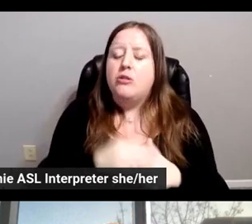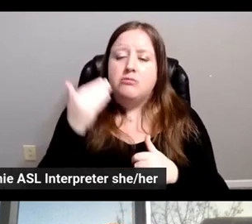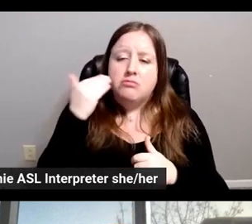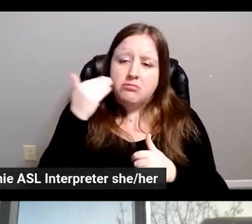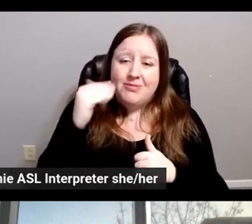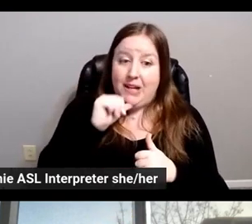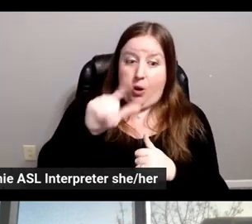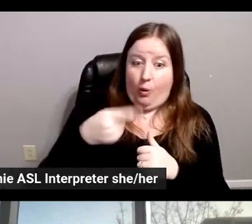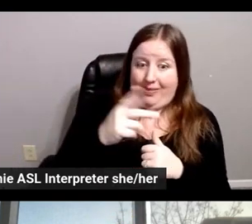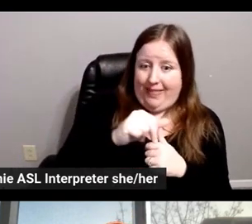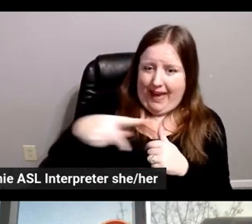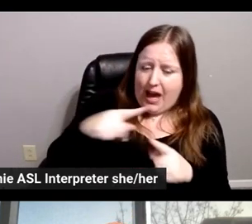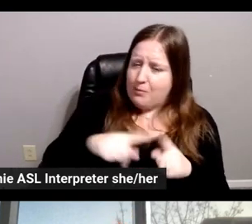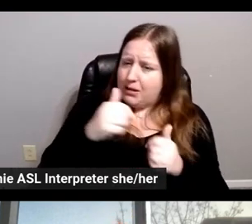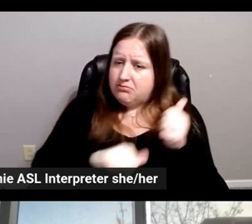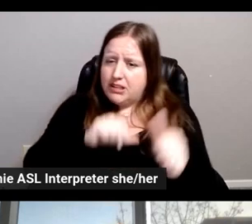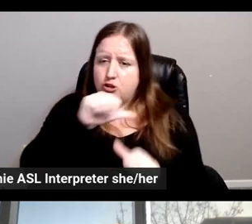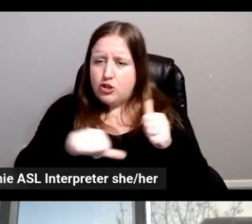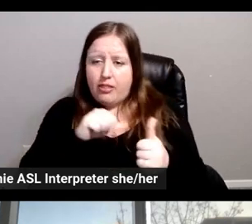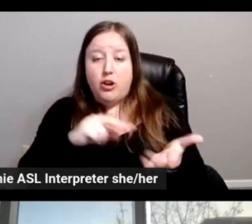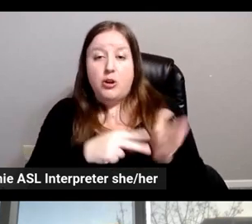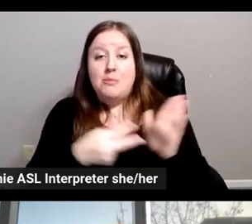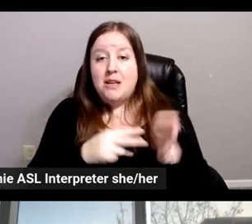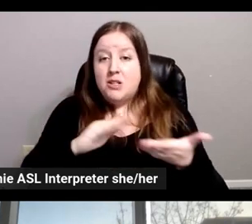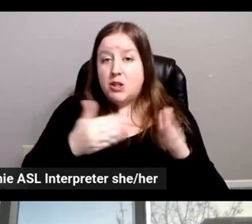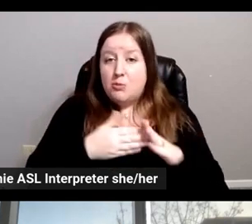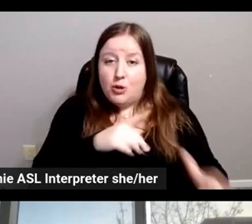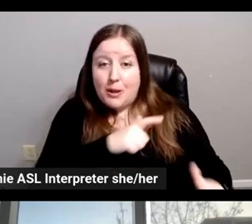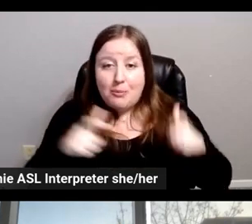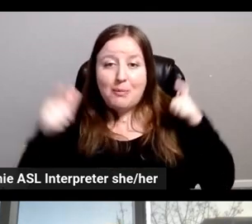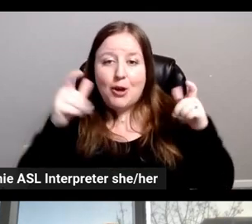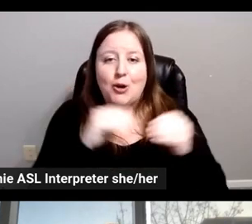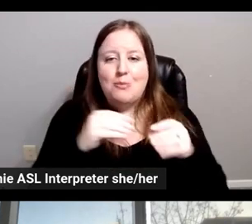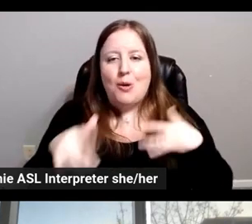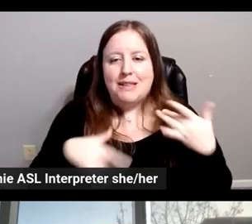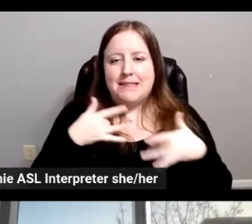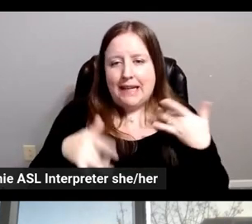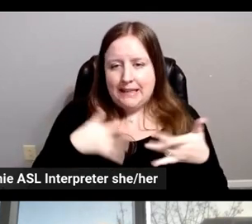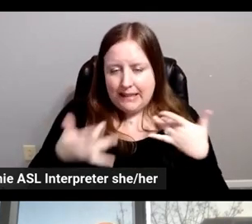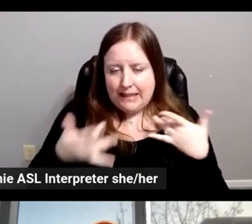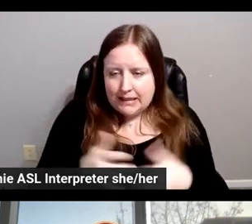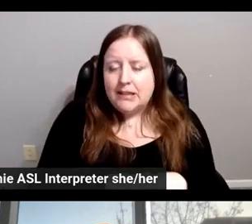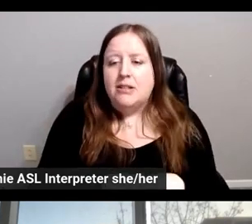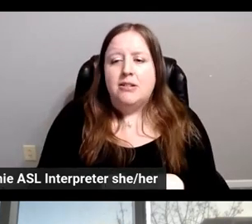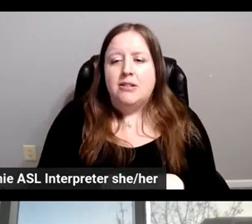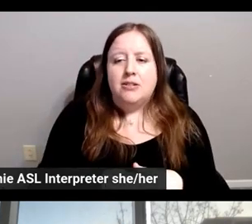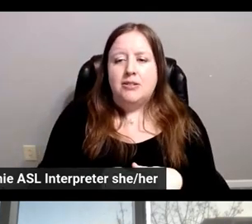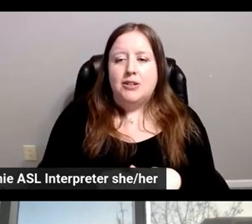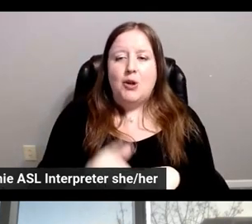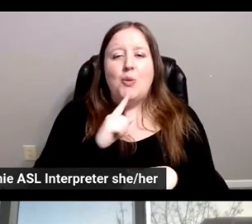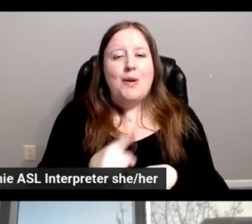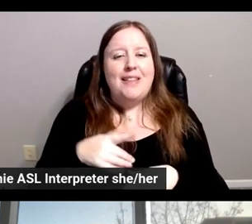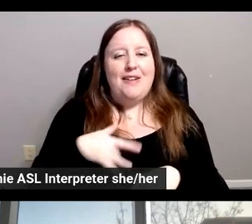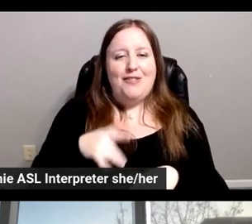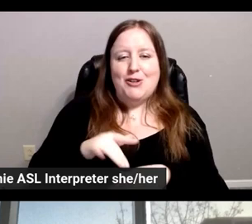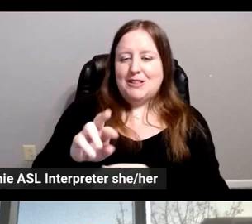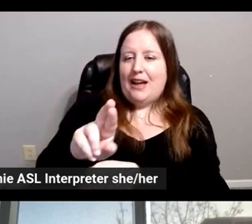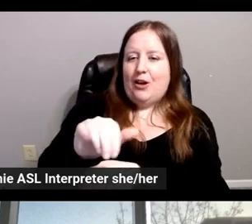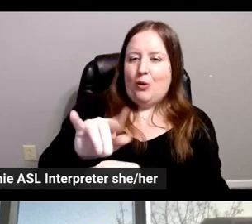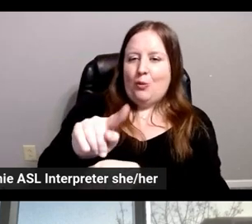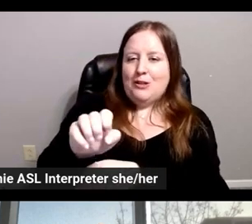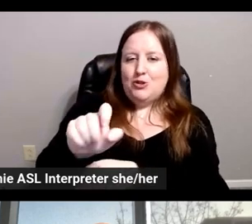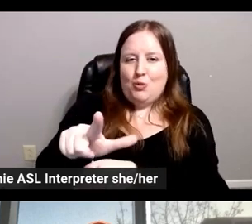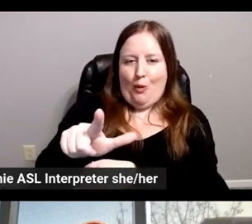and make the community even bigger and even more excited. It's really kind of a ritual, right? And when you have the